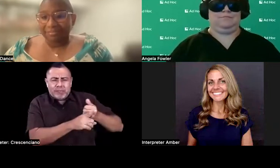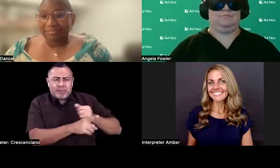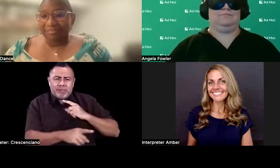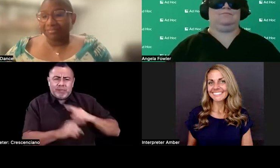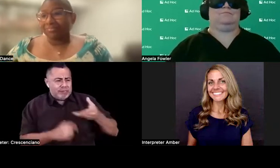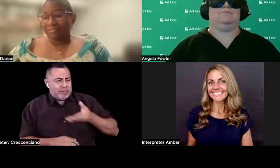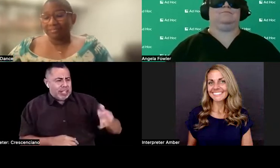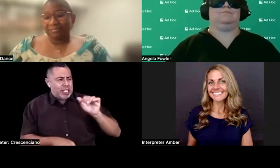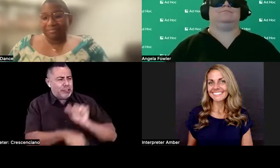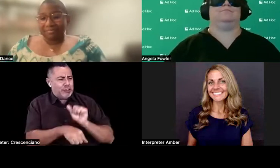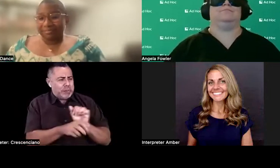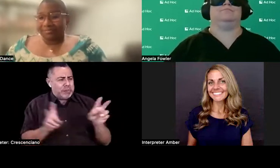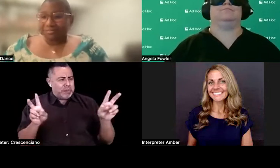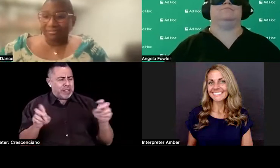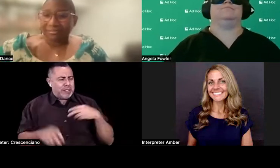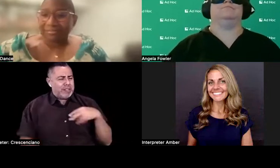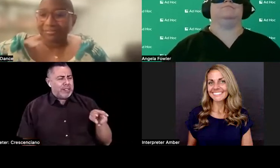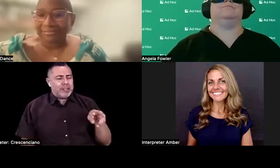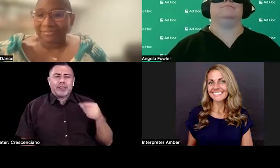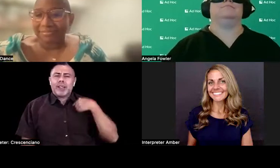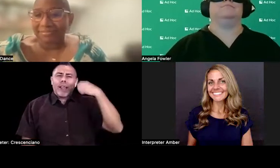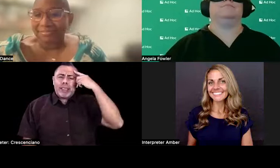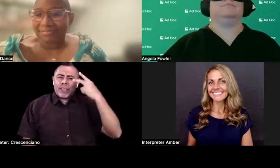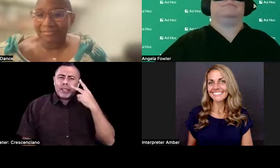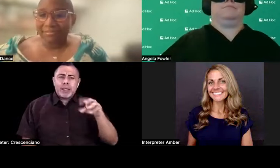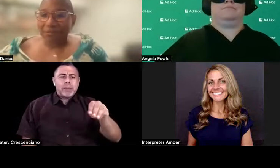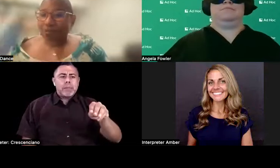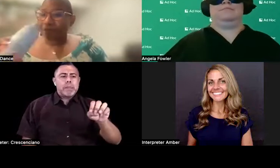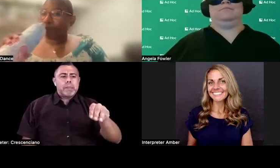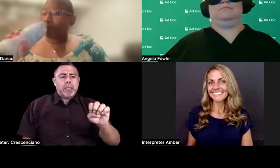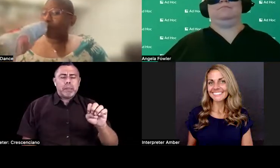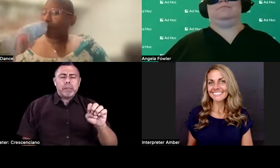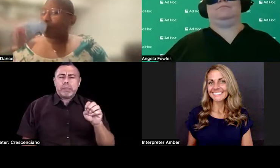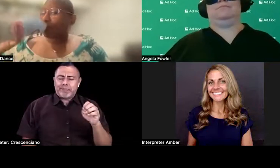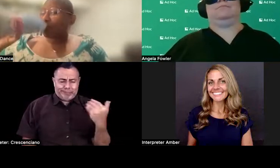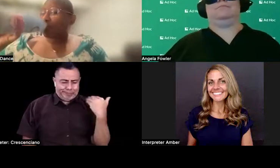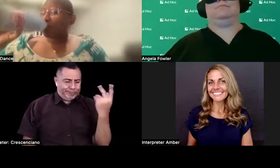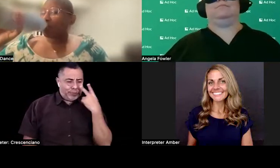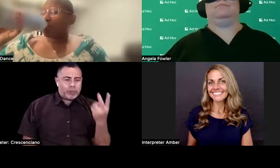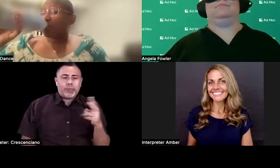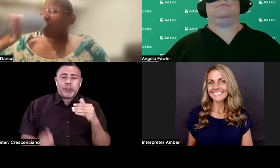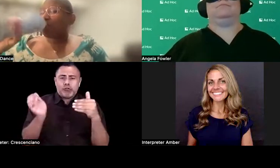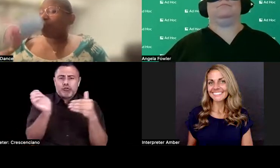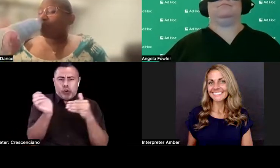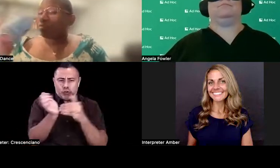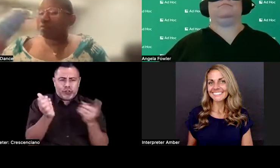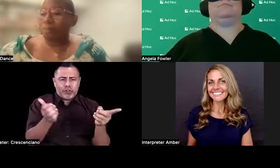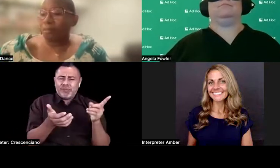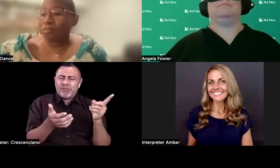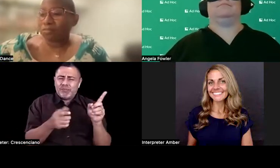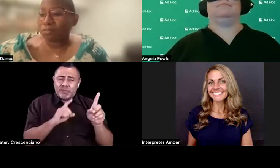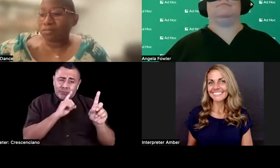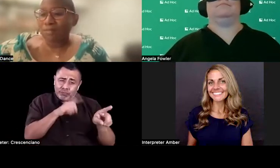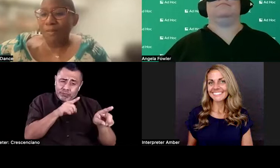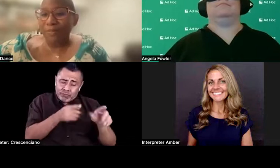other day where, you know, a doctor goes to school for 20 years and they're trying to tell a patient, you know, what they should or